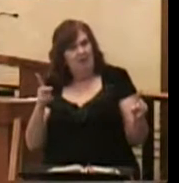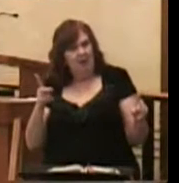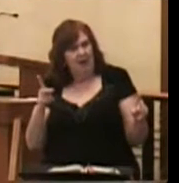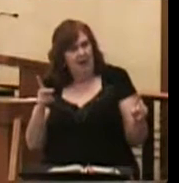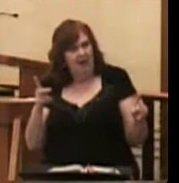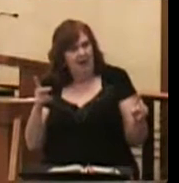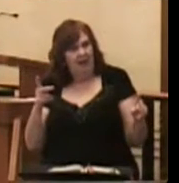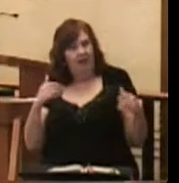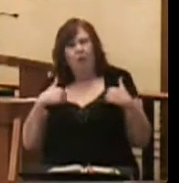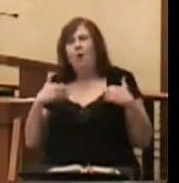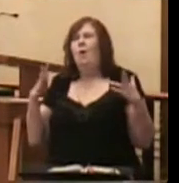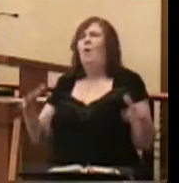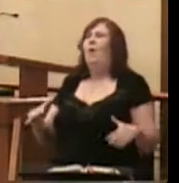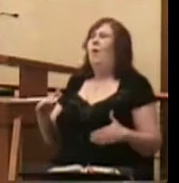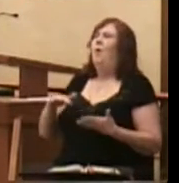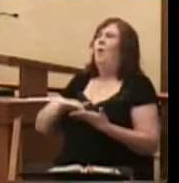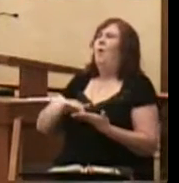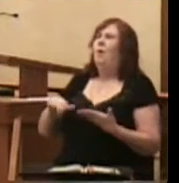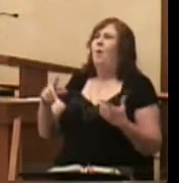repentance.